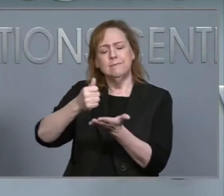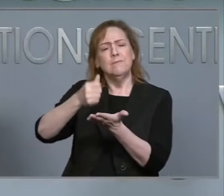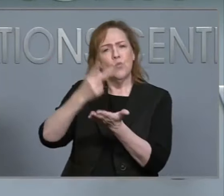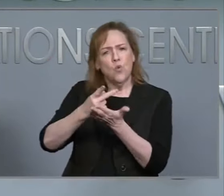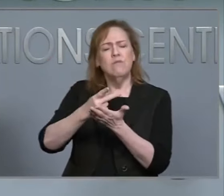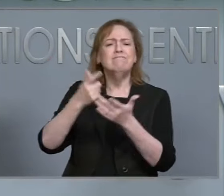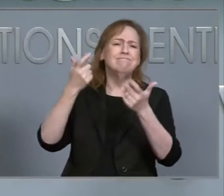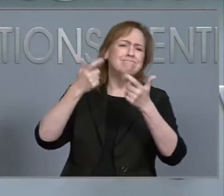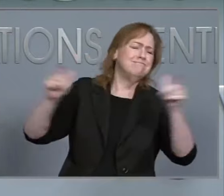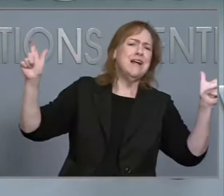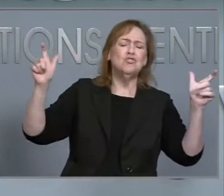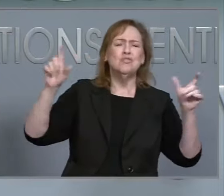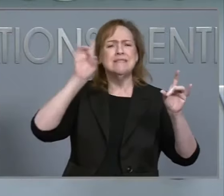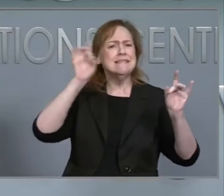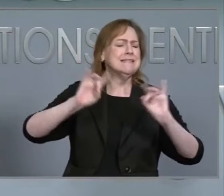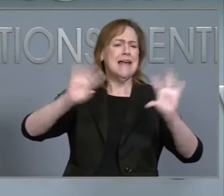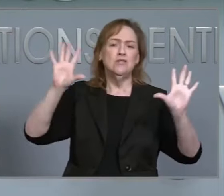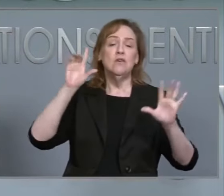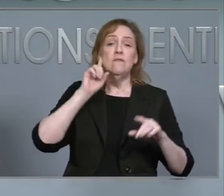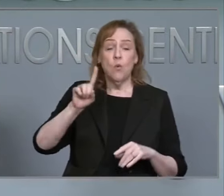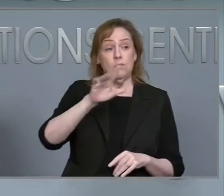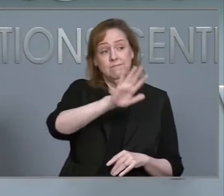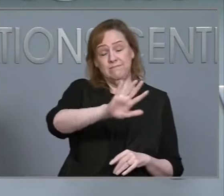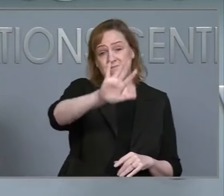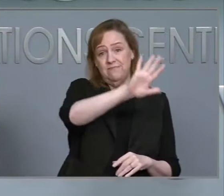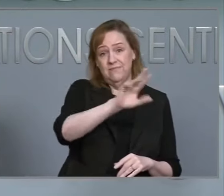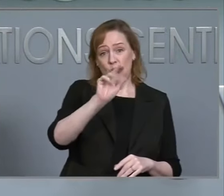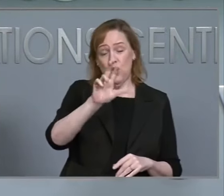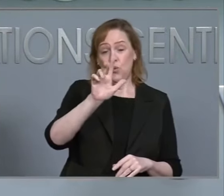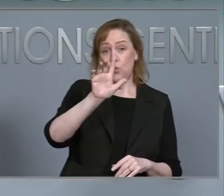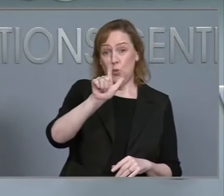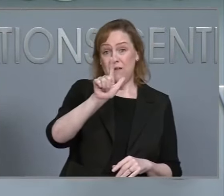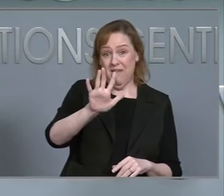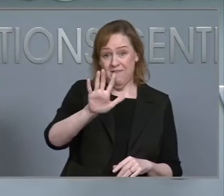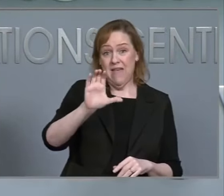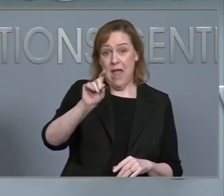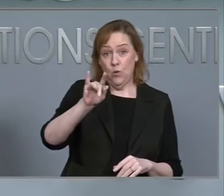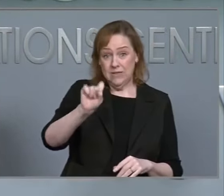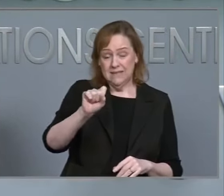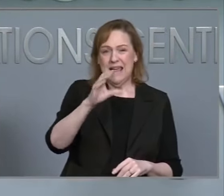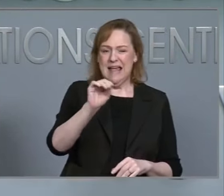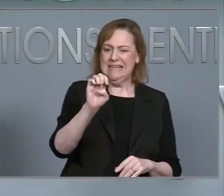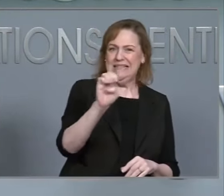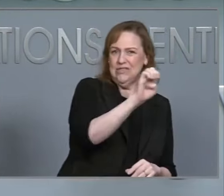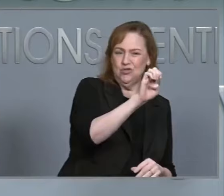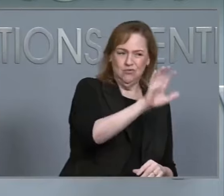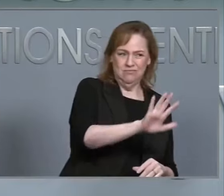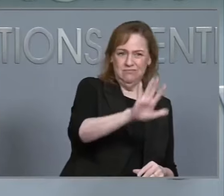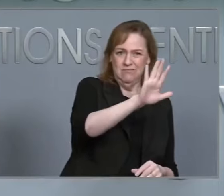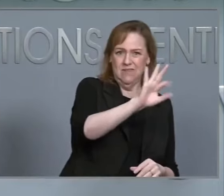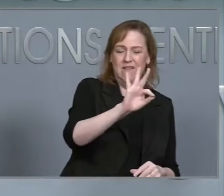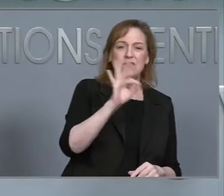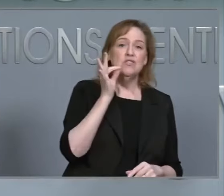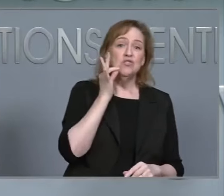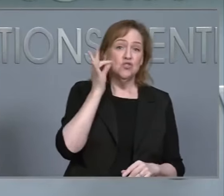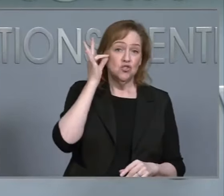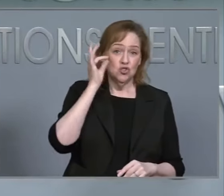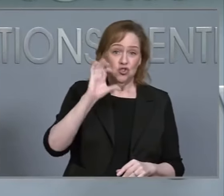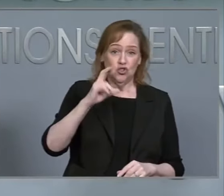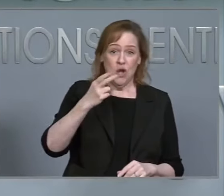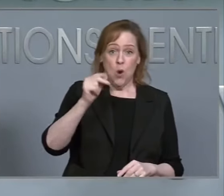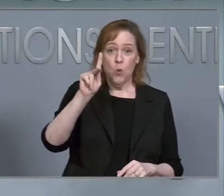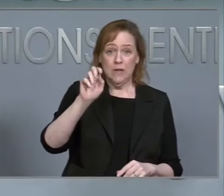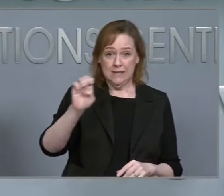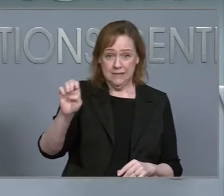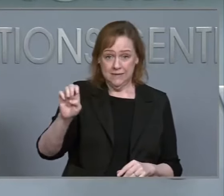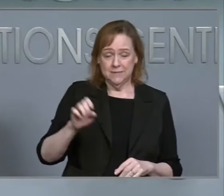North Carolina counties and the Eastern Band of the Cherokees. This declaration will immediately pave the way